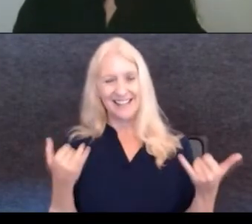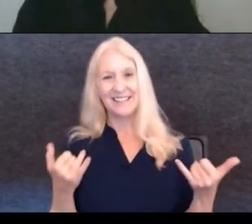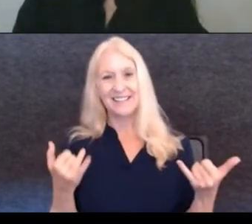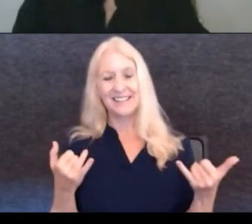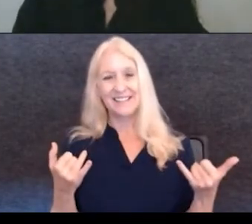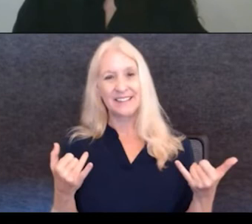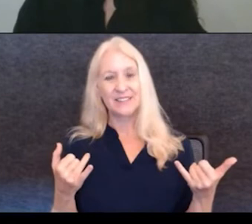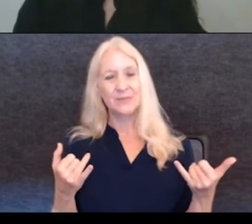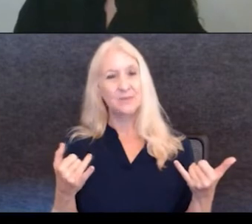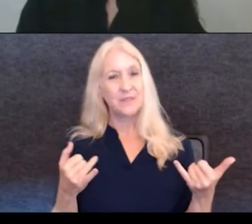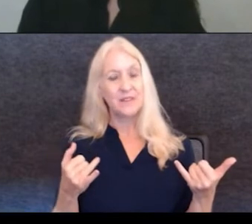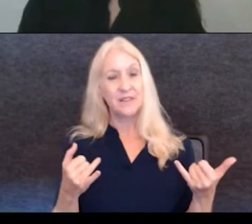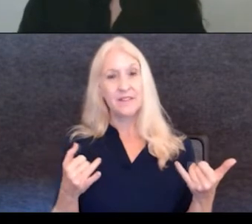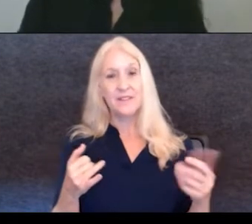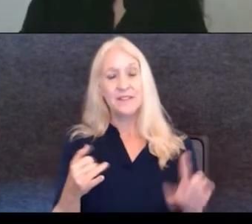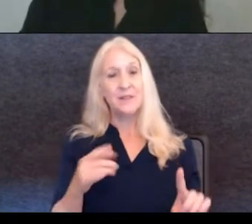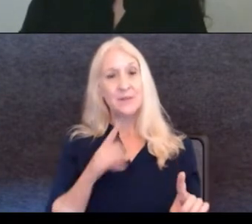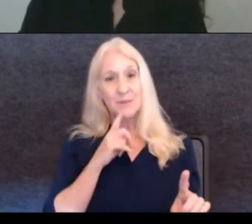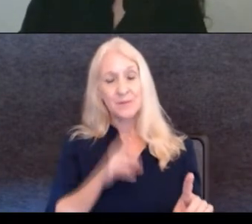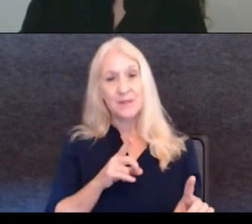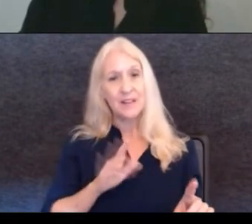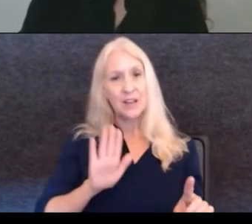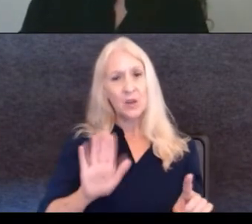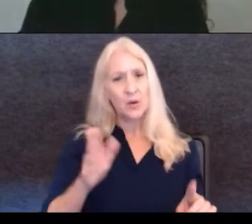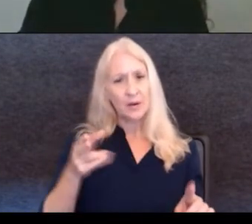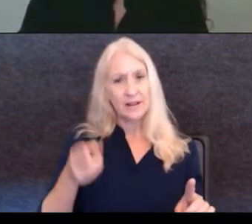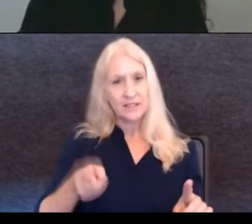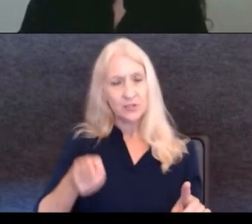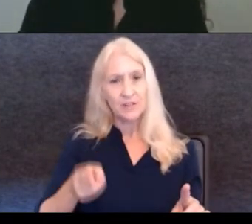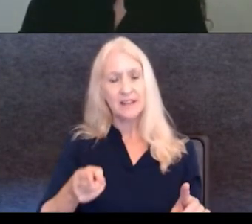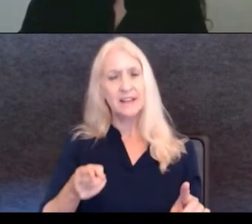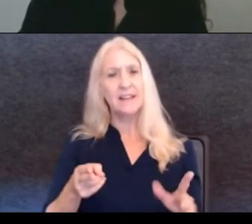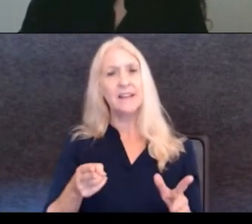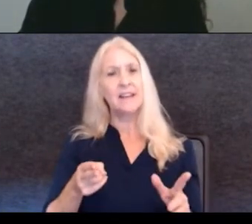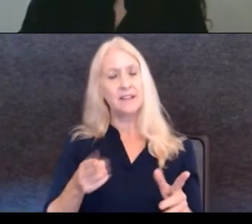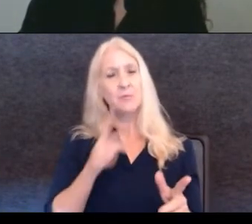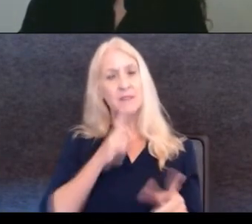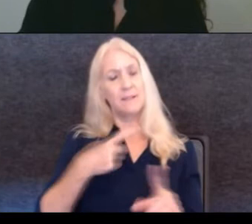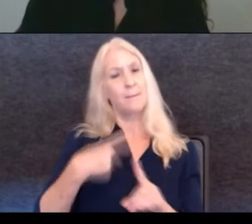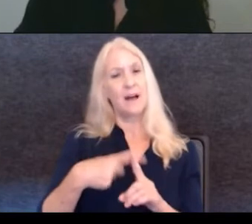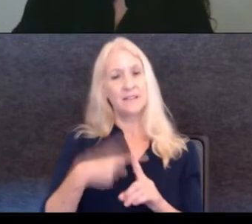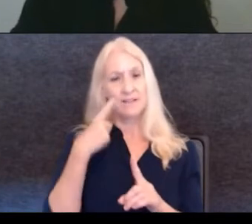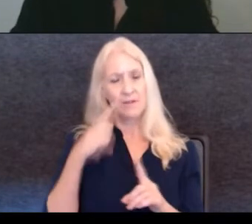how having, having your history has that, that has been actually a positive in your life.